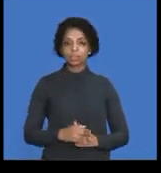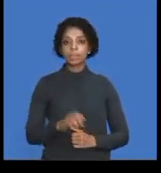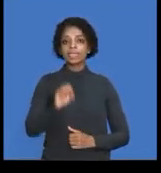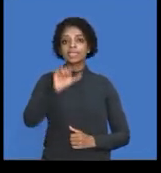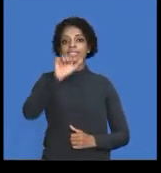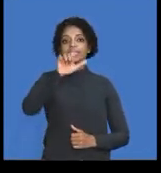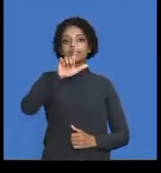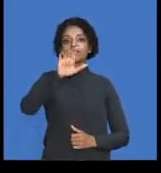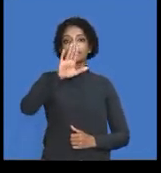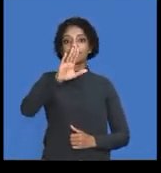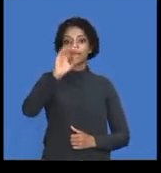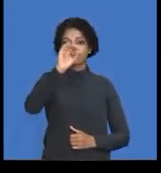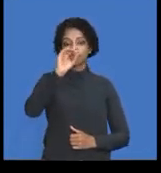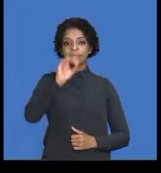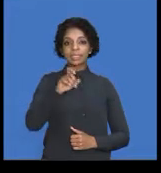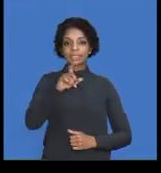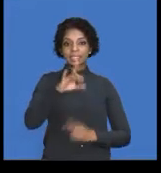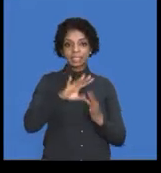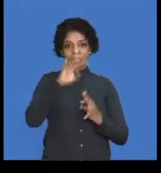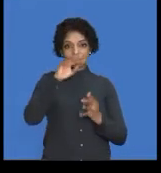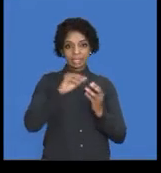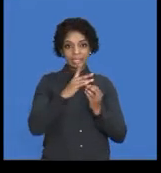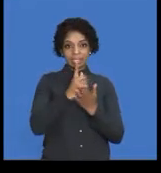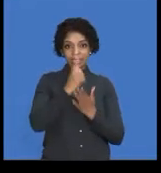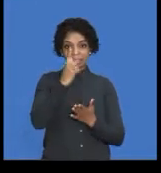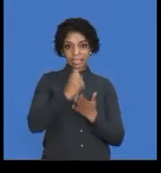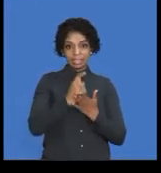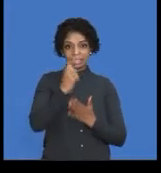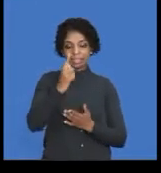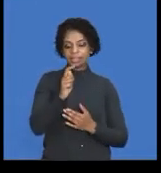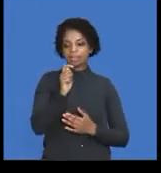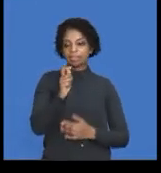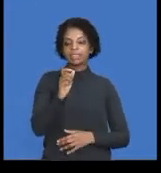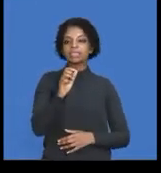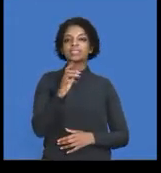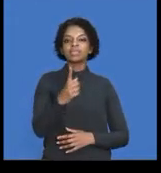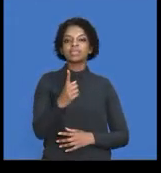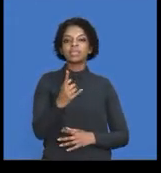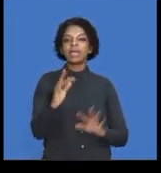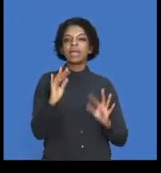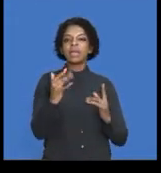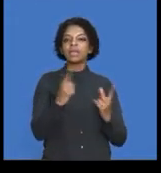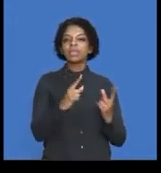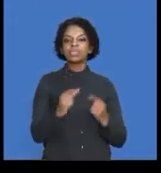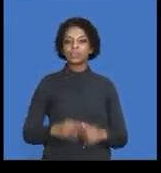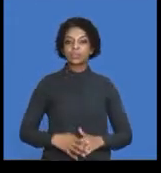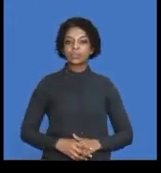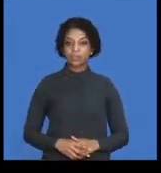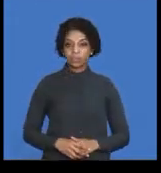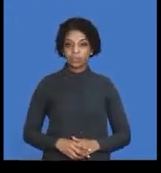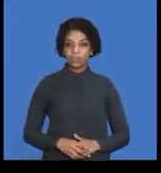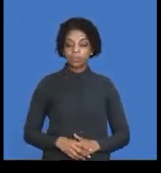your debtors are paying you within 30 days, you start off by doing the following. Watch.